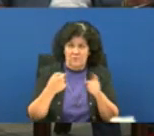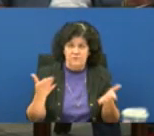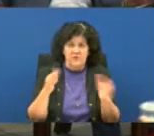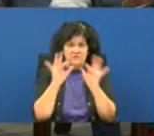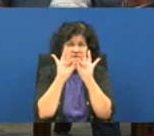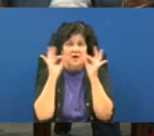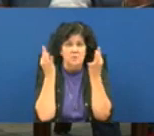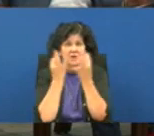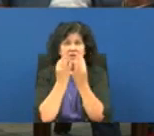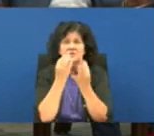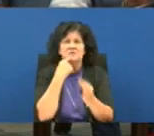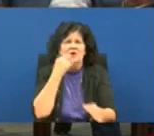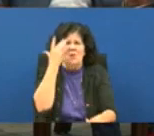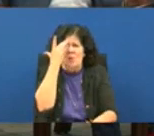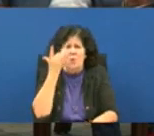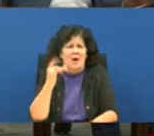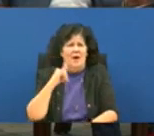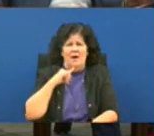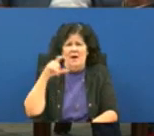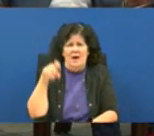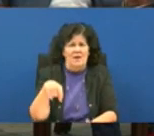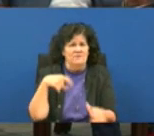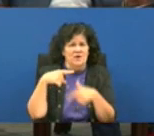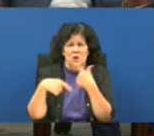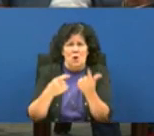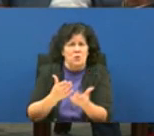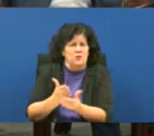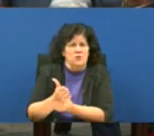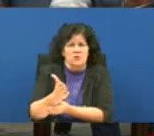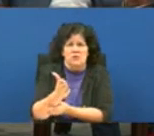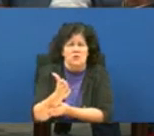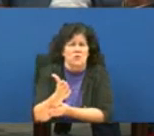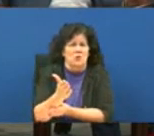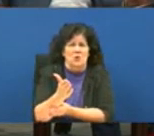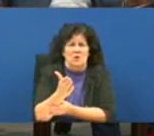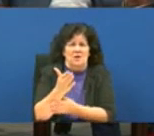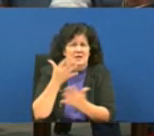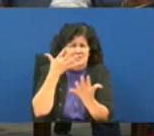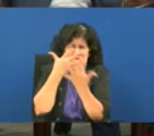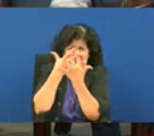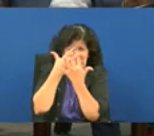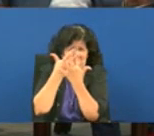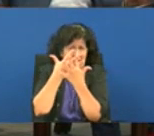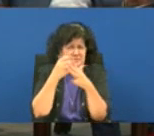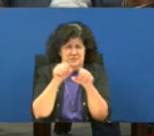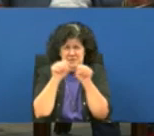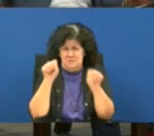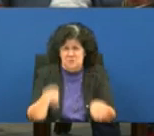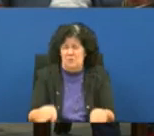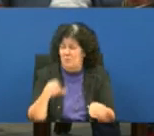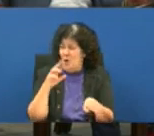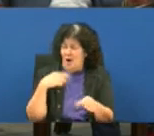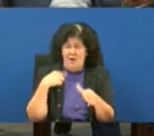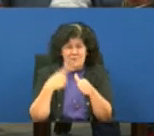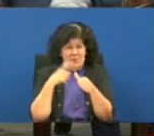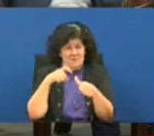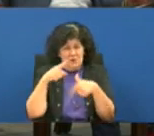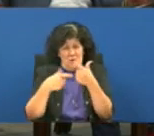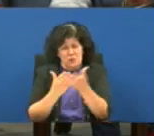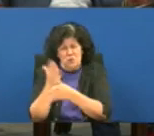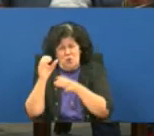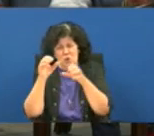saying why do i have to go through the jail system or the court system to get help